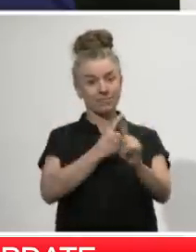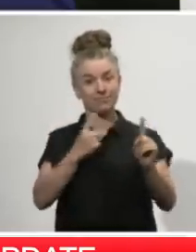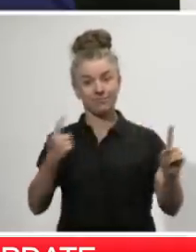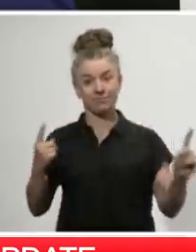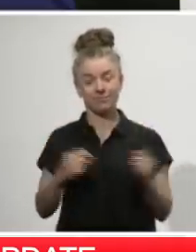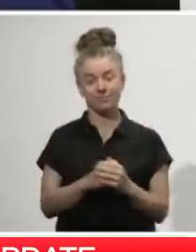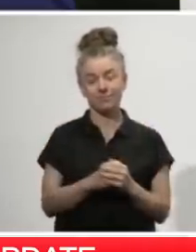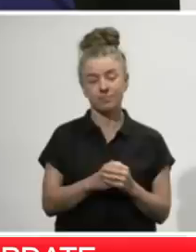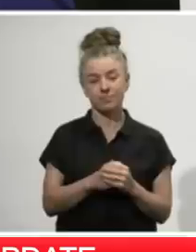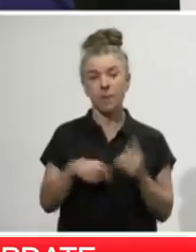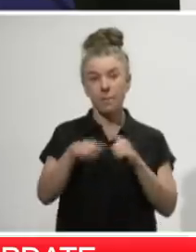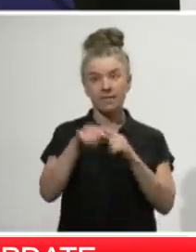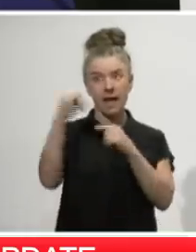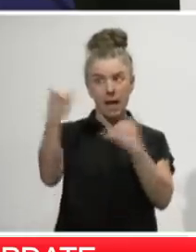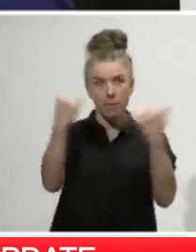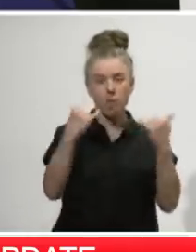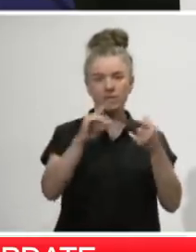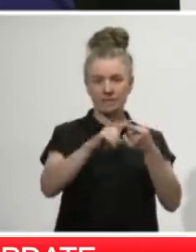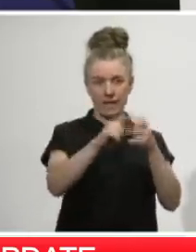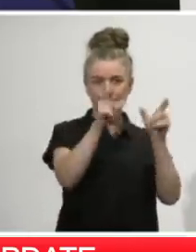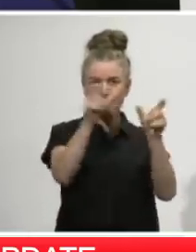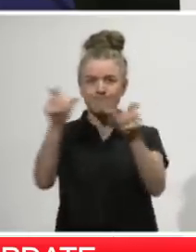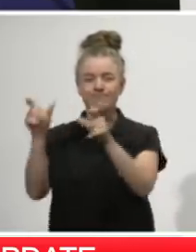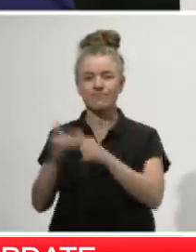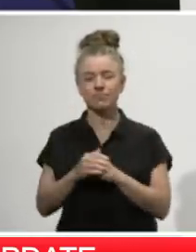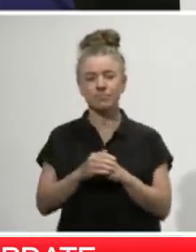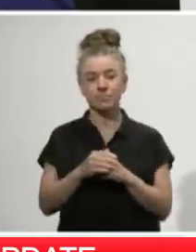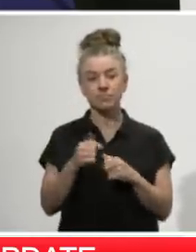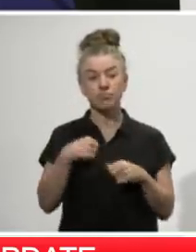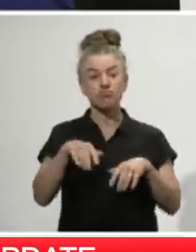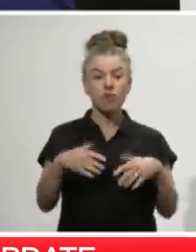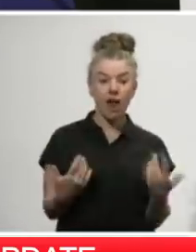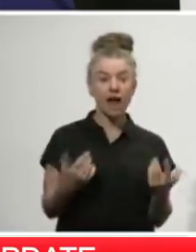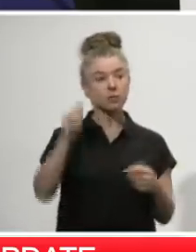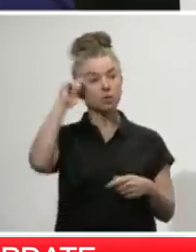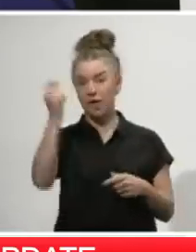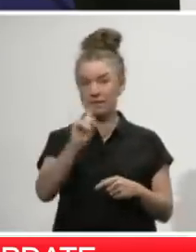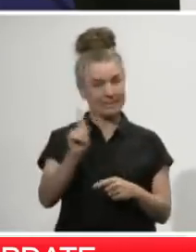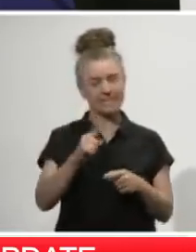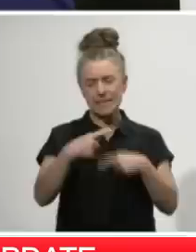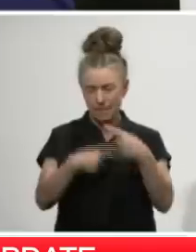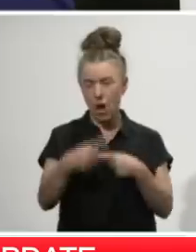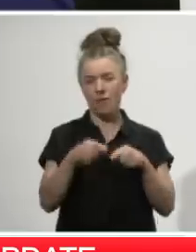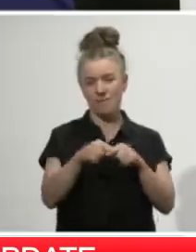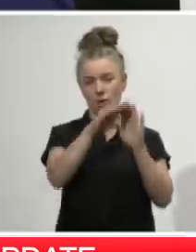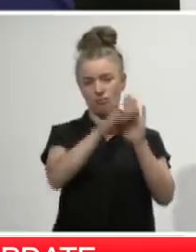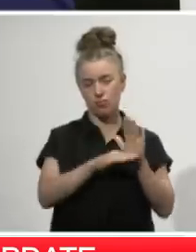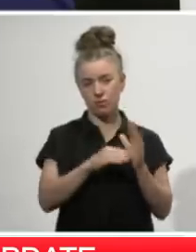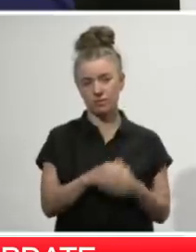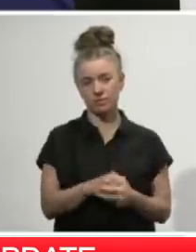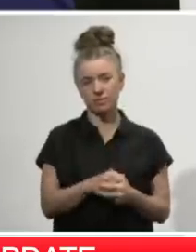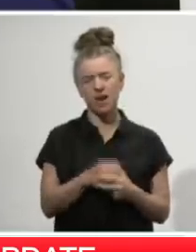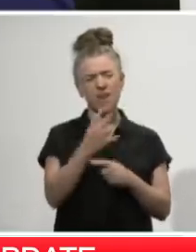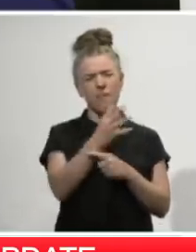to focus even harder on the mission that we have. With that in mind, I want to repeat the rationale for why we are at Alert Level 4 for